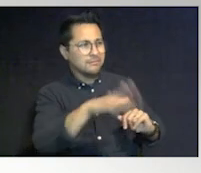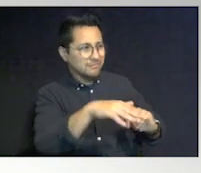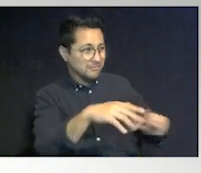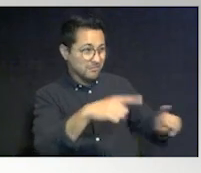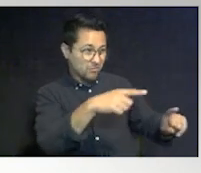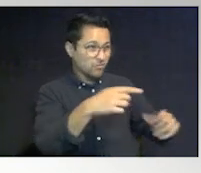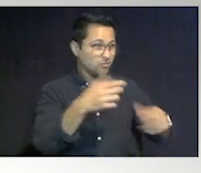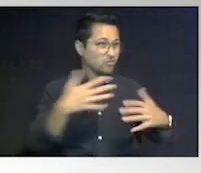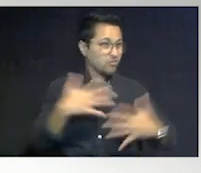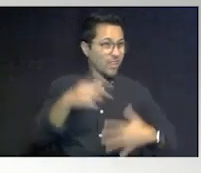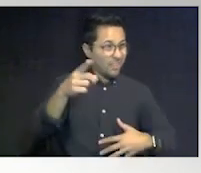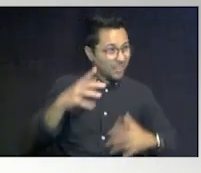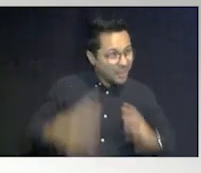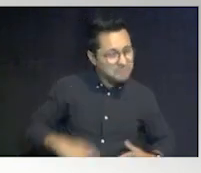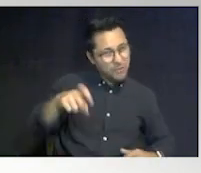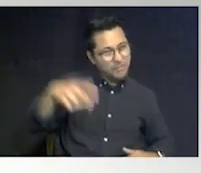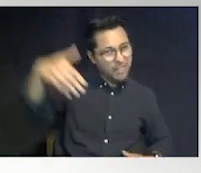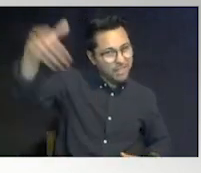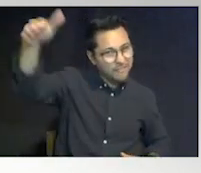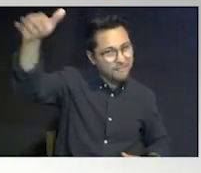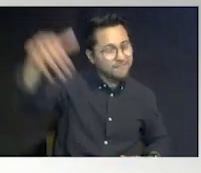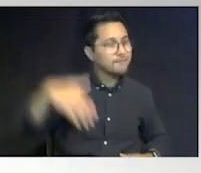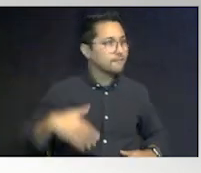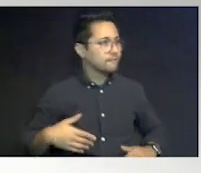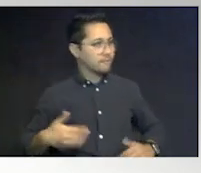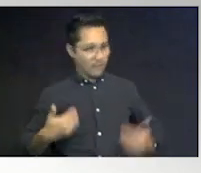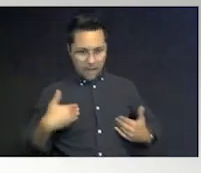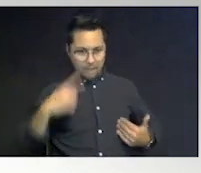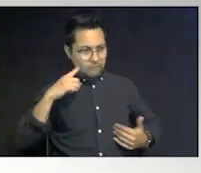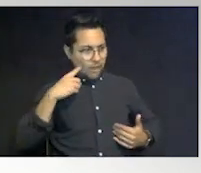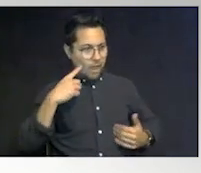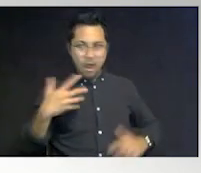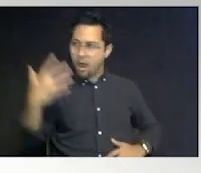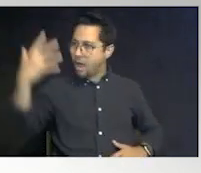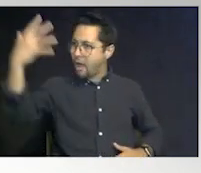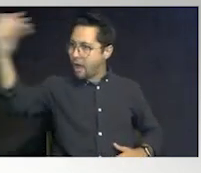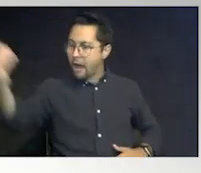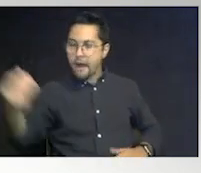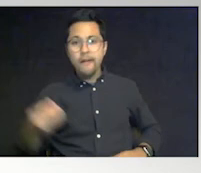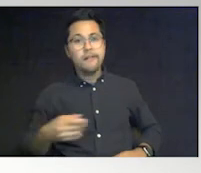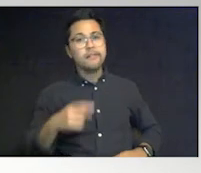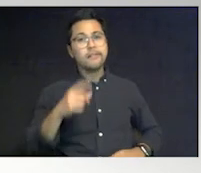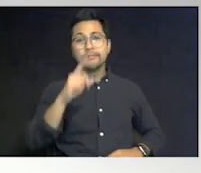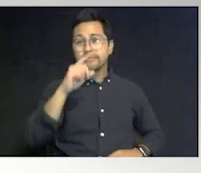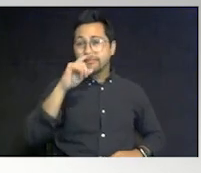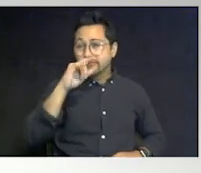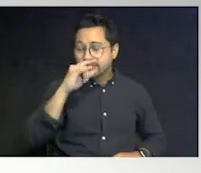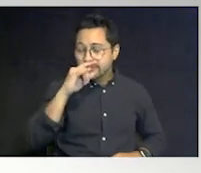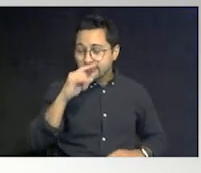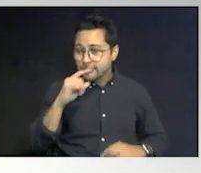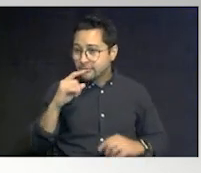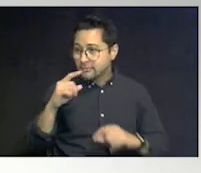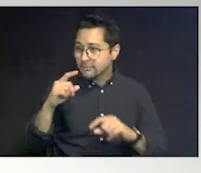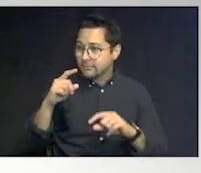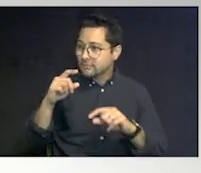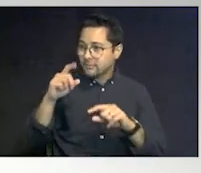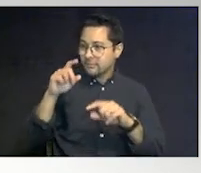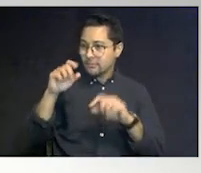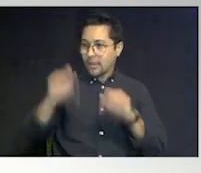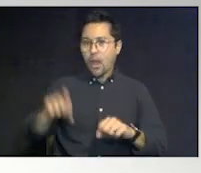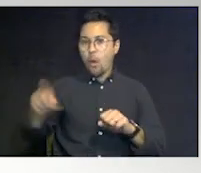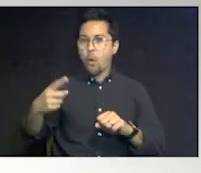you're scaring the customer. need you to go out. I got the candy. Go out. You know, our kids with individual with us could do only one thing at a time.